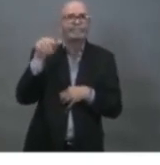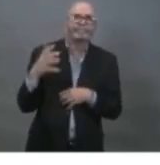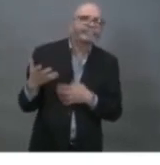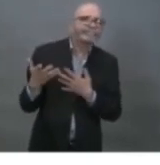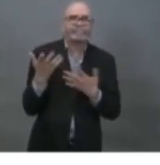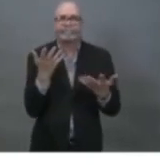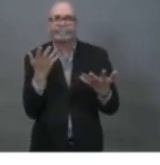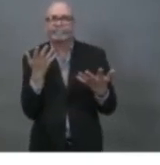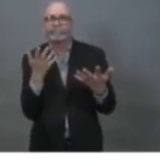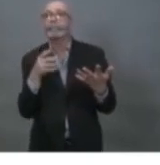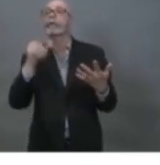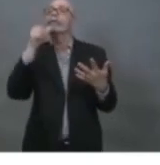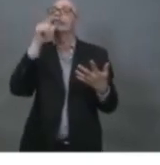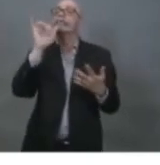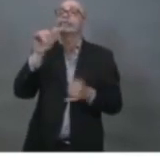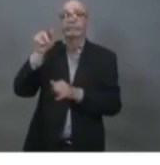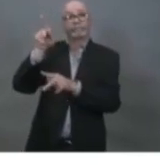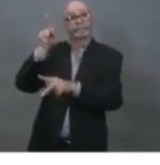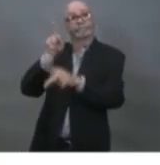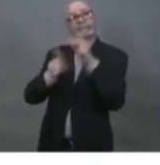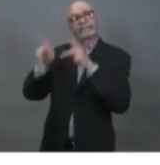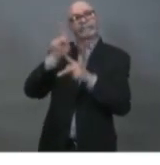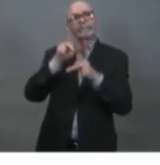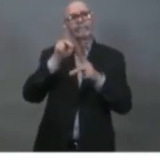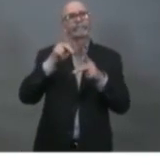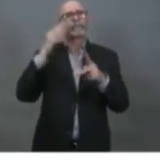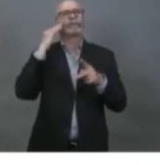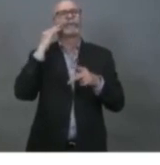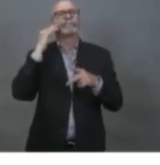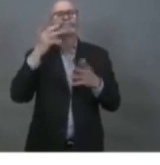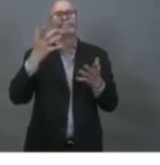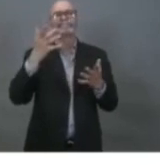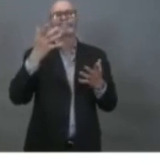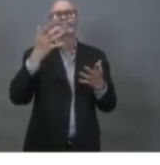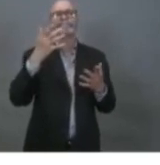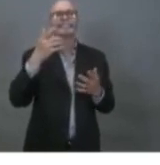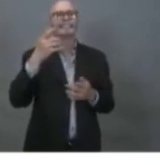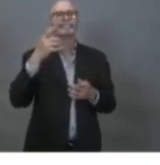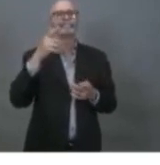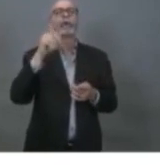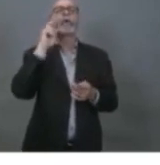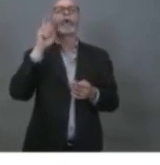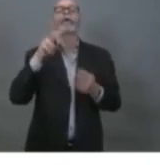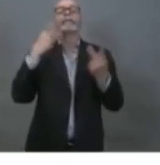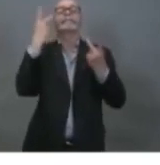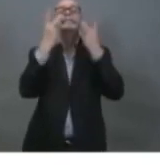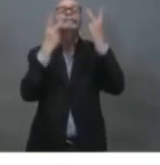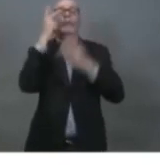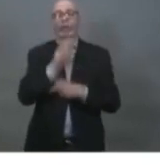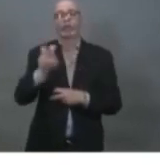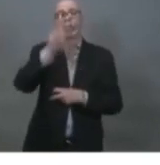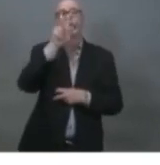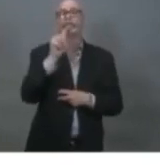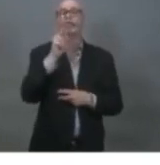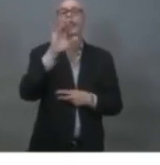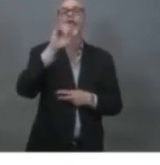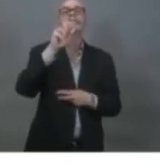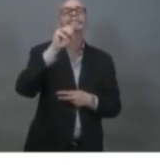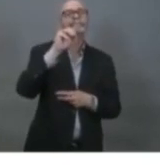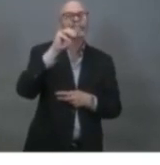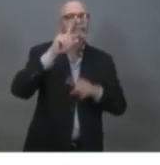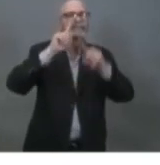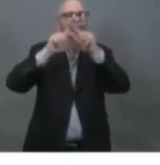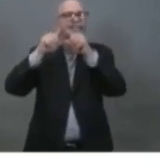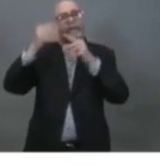now, but who depend on the tourism and the fishing season opening? Well, part of the national package that went through the Senate today, we're looking